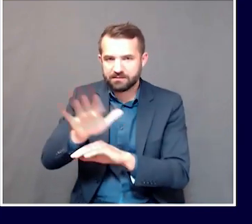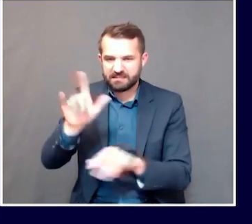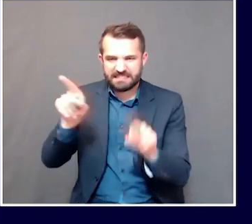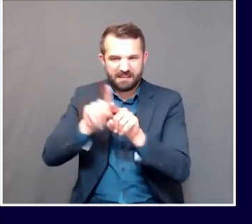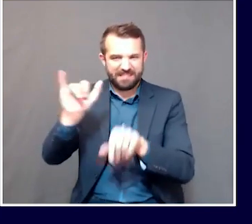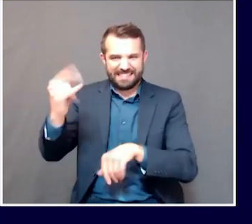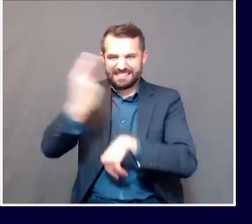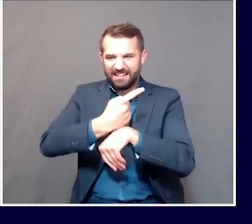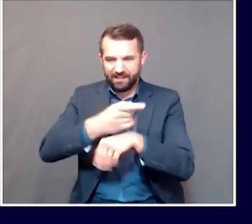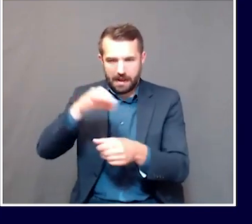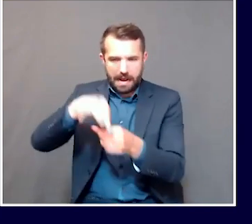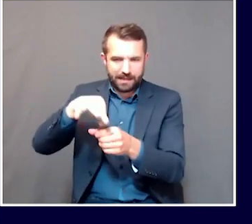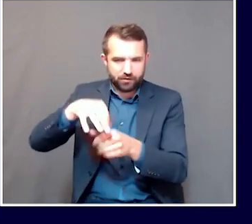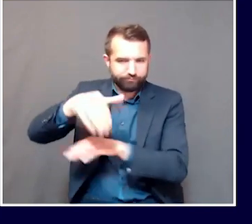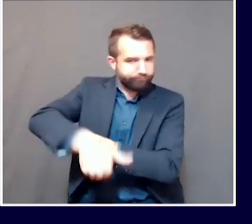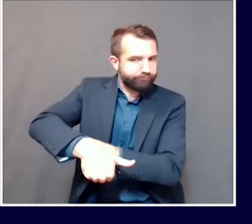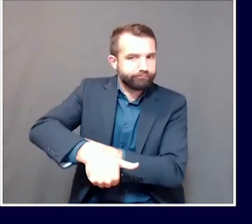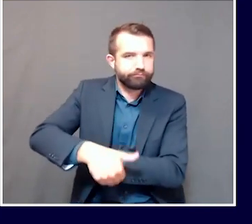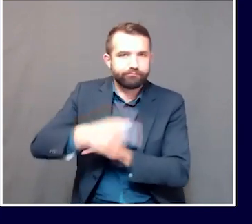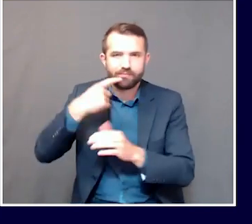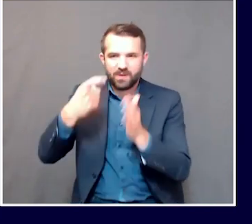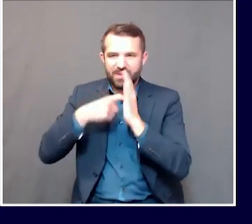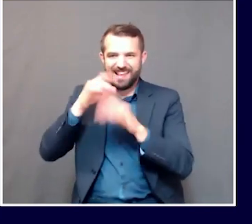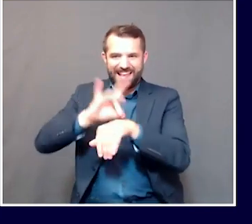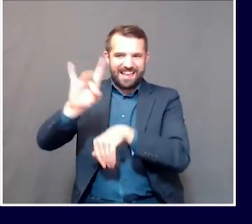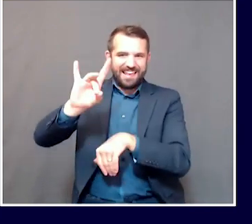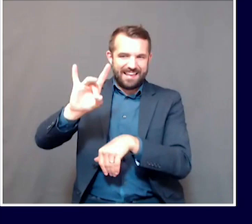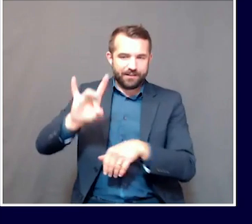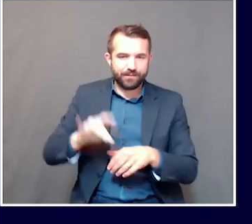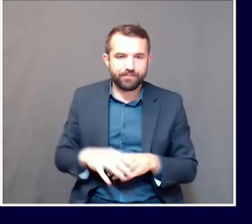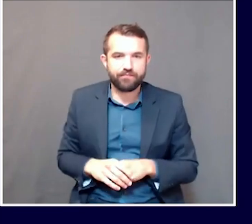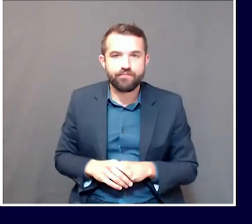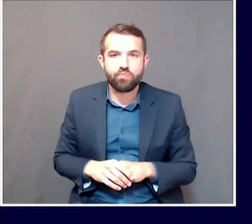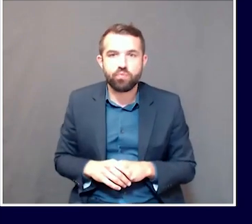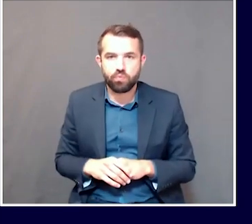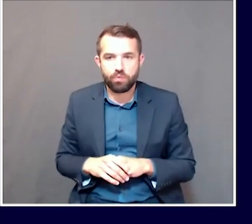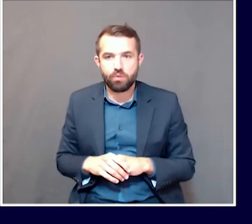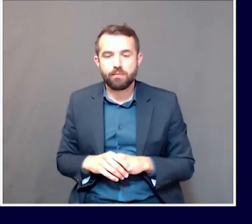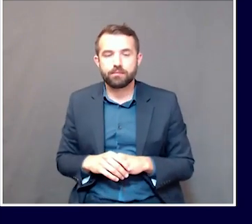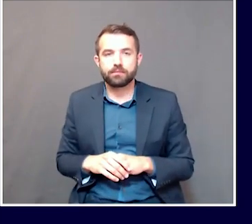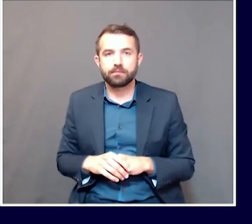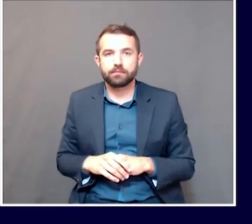sure it gets there before the polls close on election day. We have opened up that